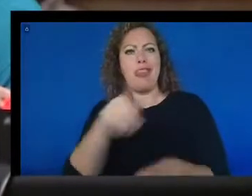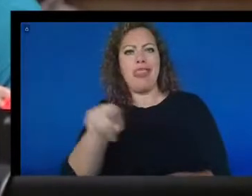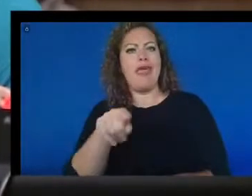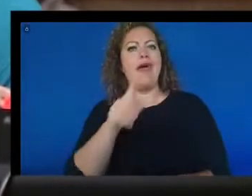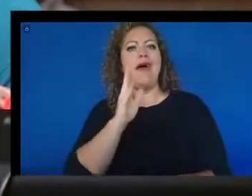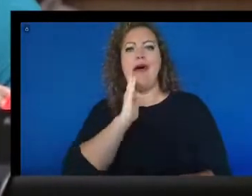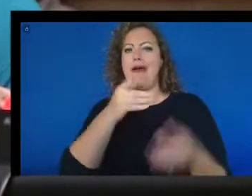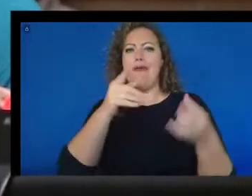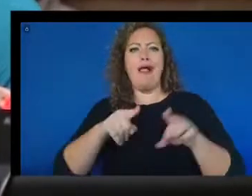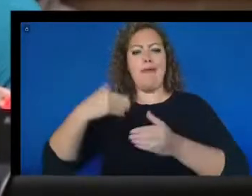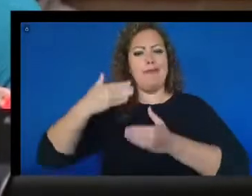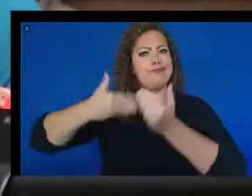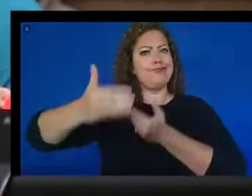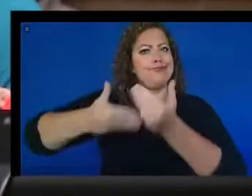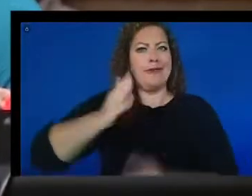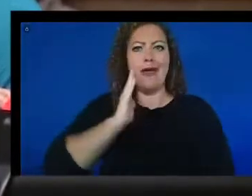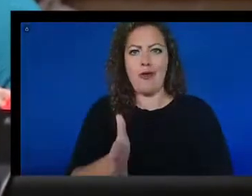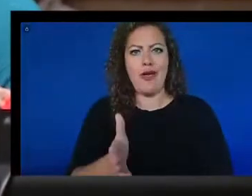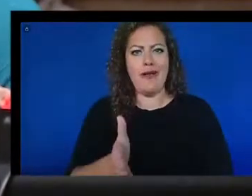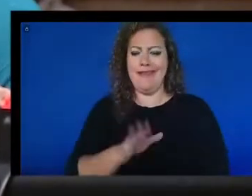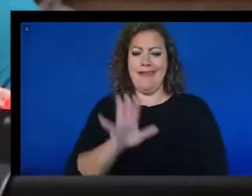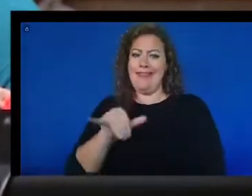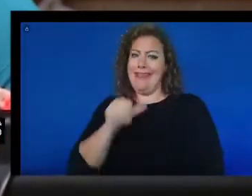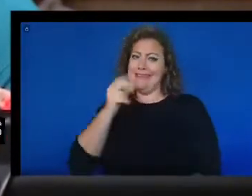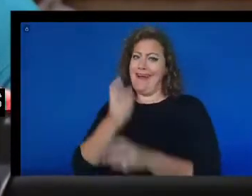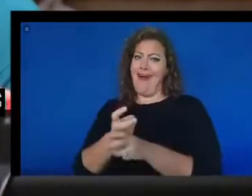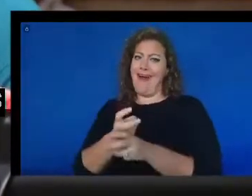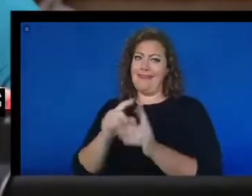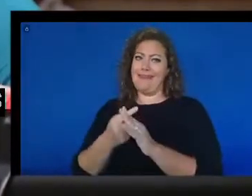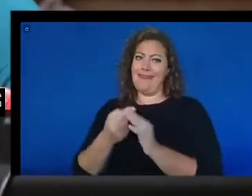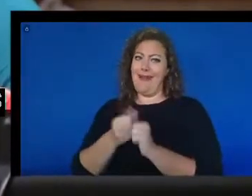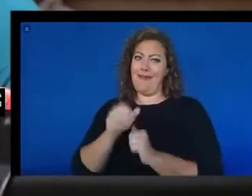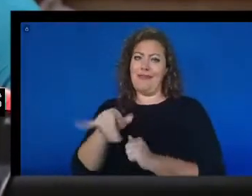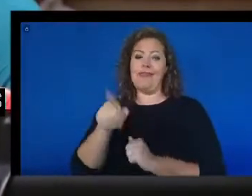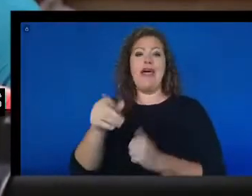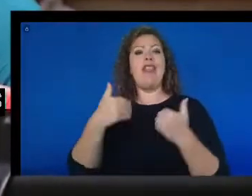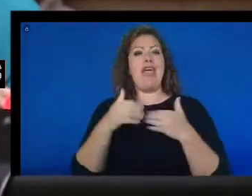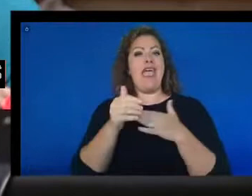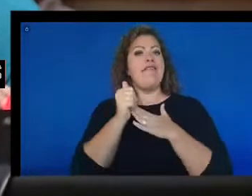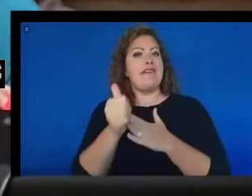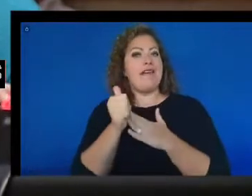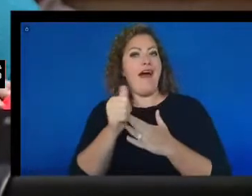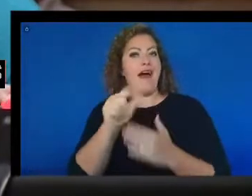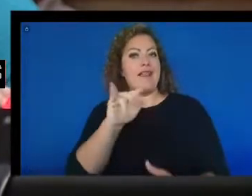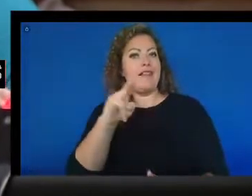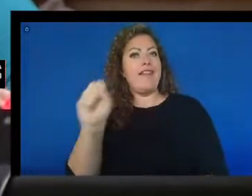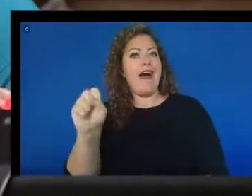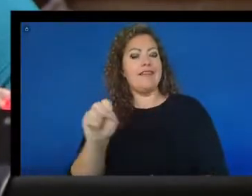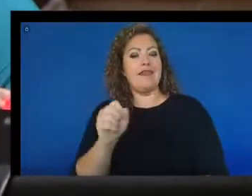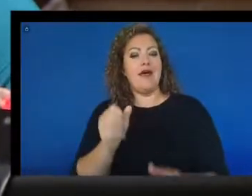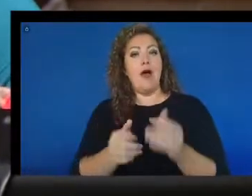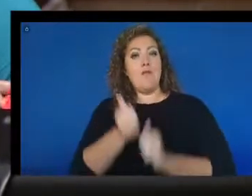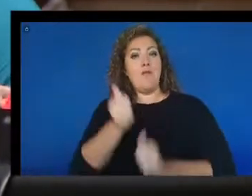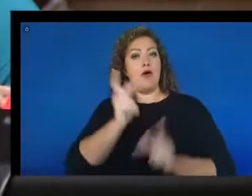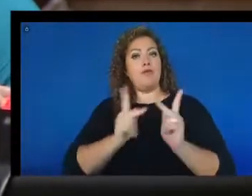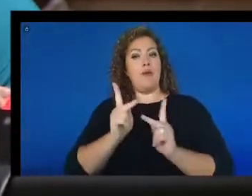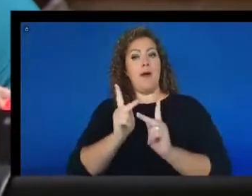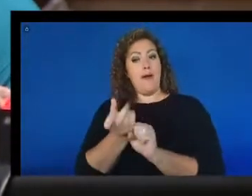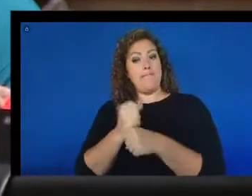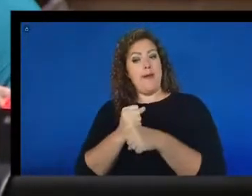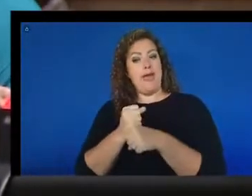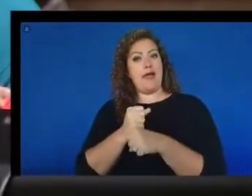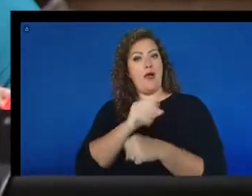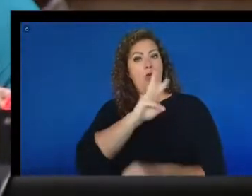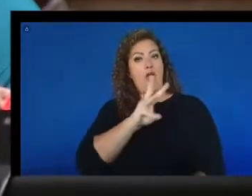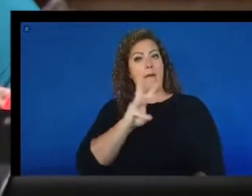Again, it's something that's not hard to do. There are guidelines. Most people, when they create a website that's not accessible, it's not